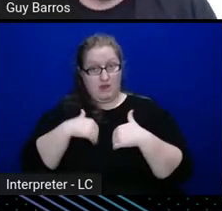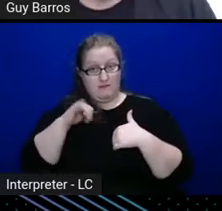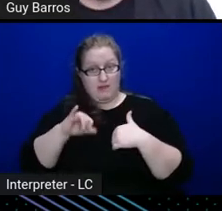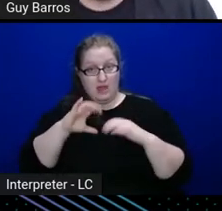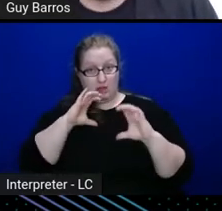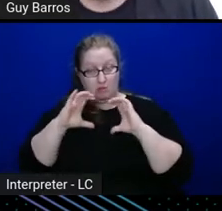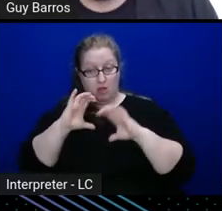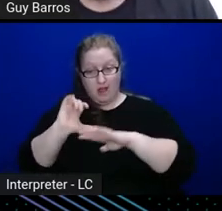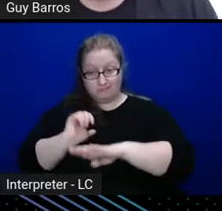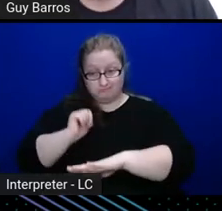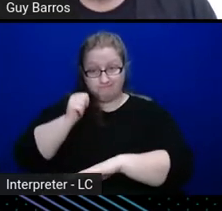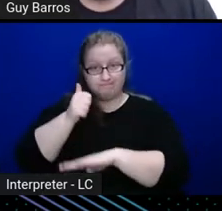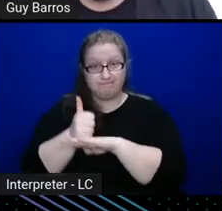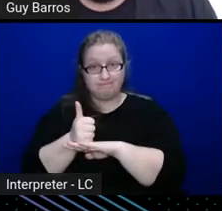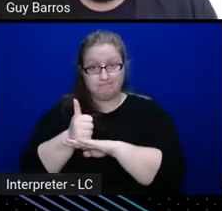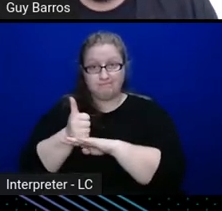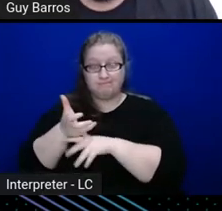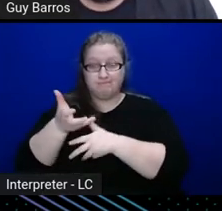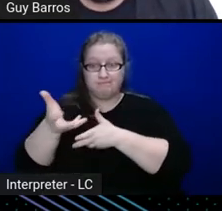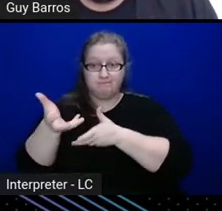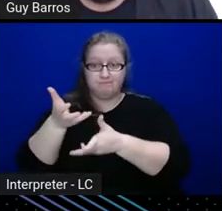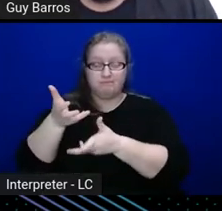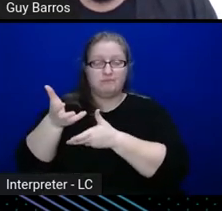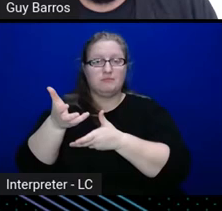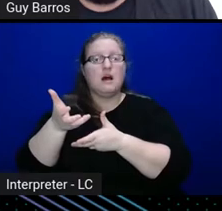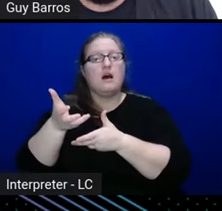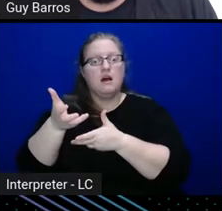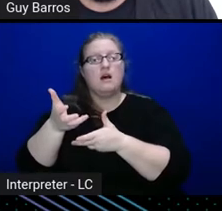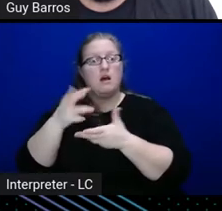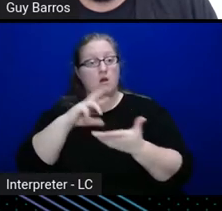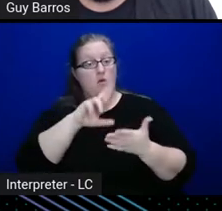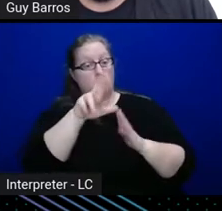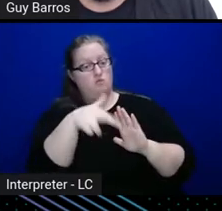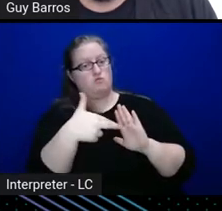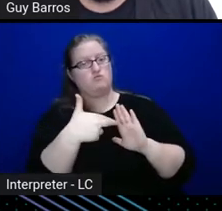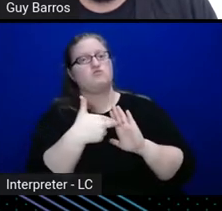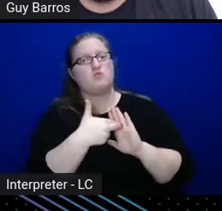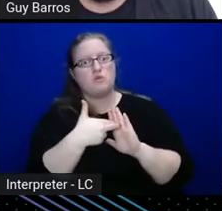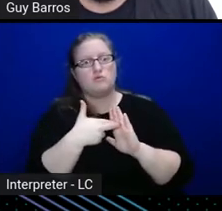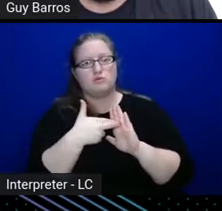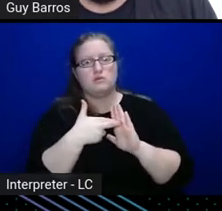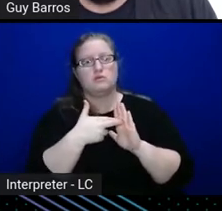then the rows are where identity is done,